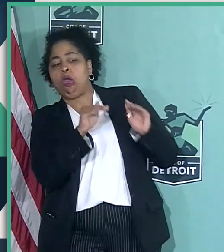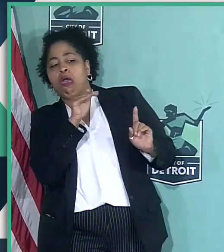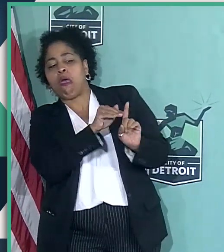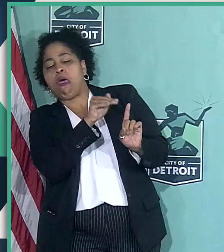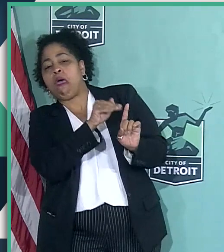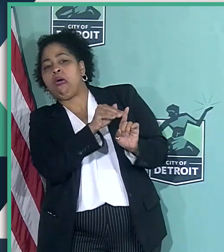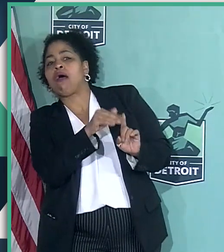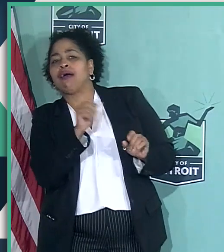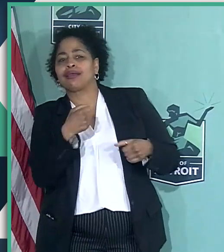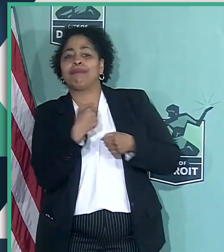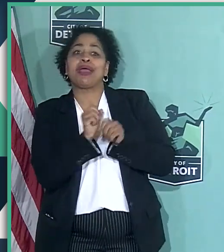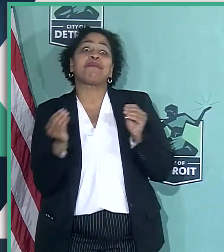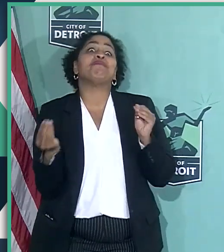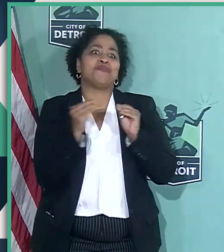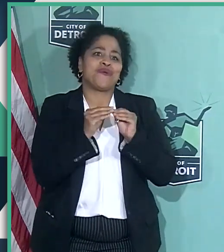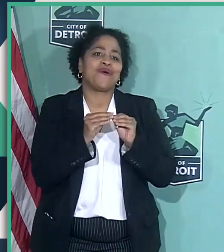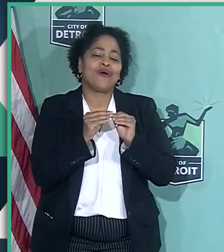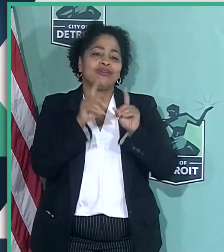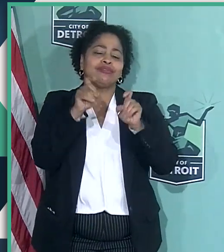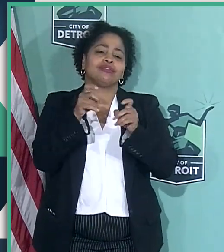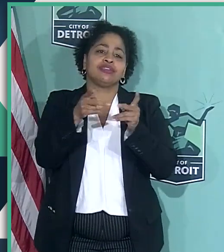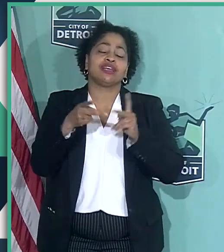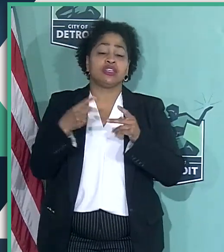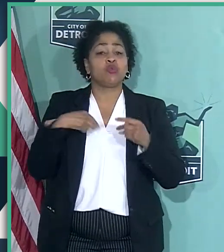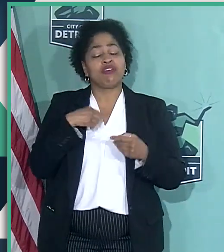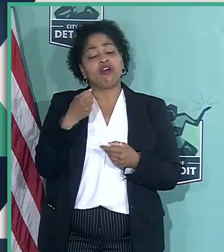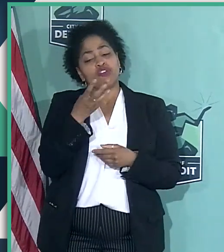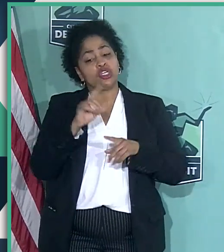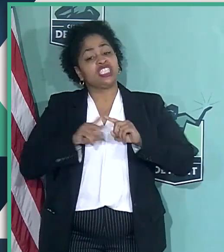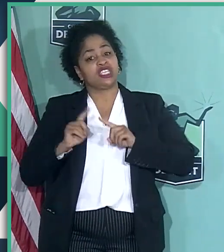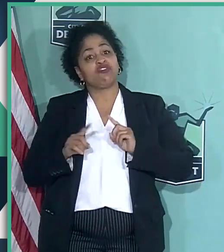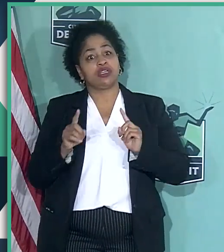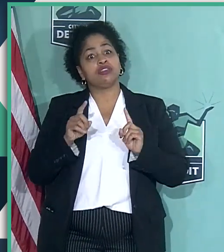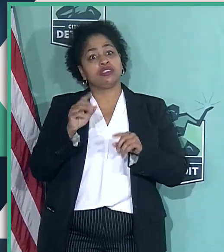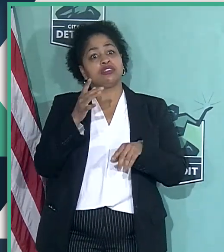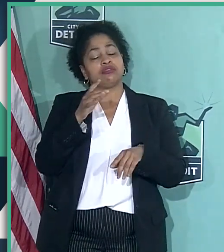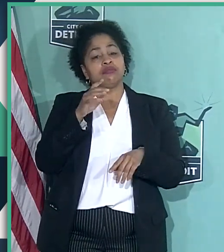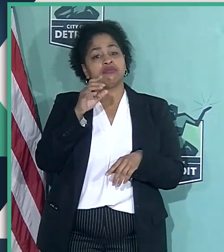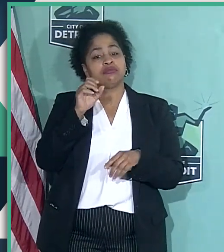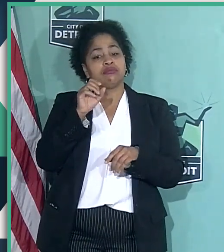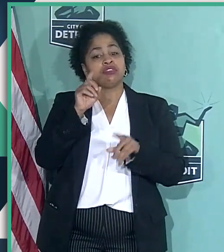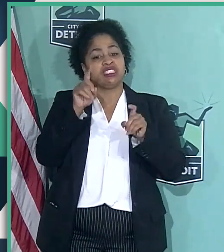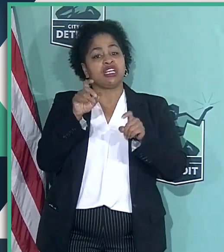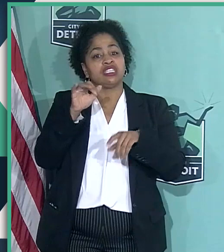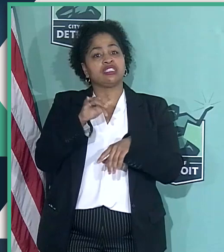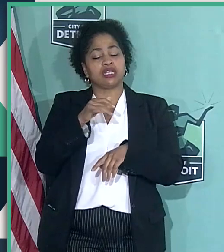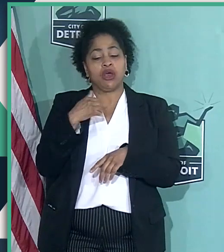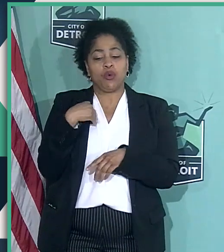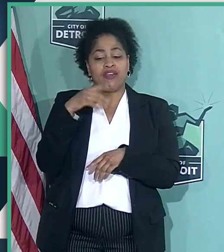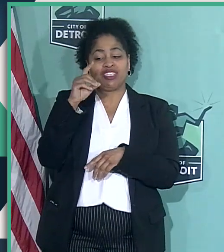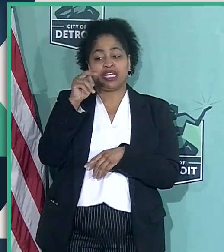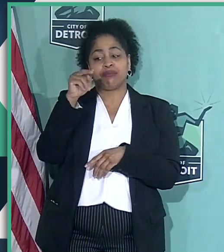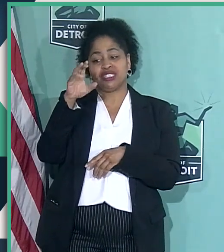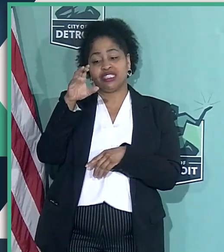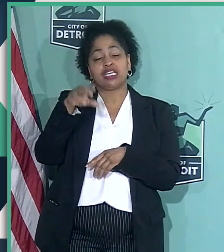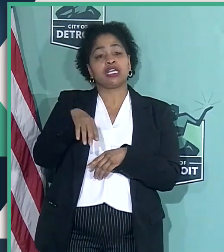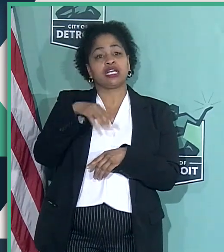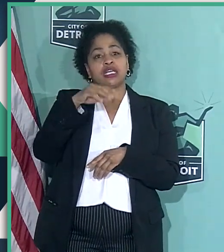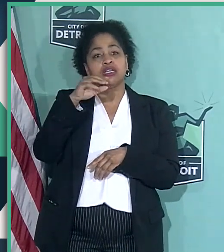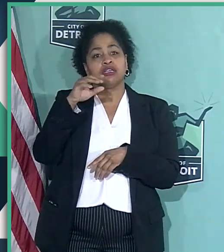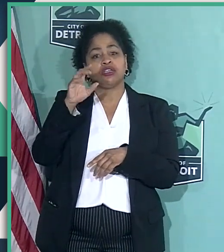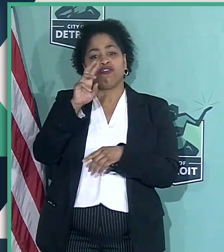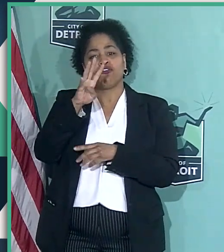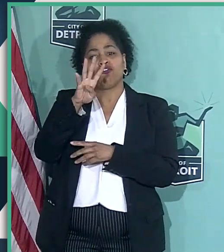to more community sites. So we have basically a few different sites. Dable Sheffield Center will be testing the DMC Sinai Grace, which is